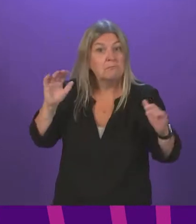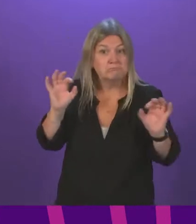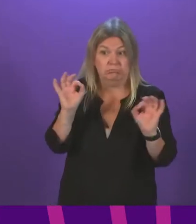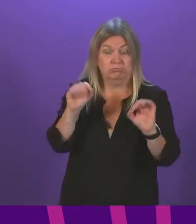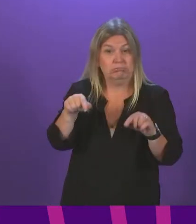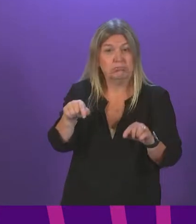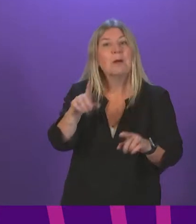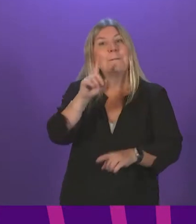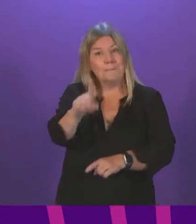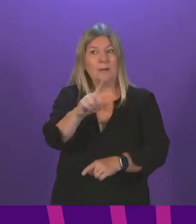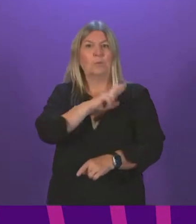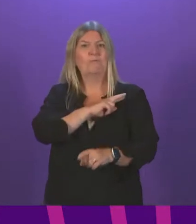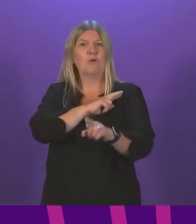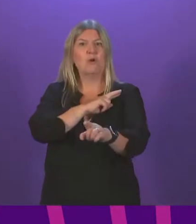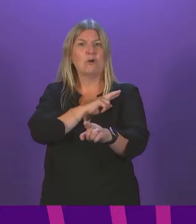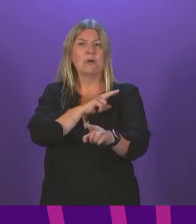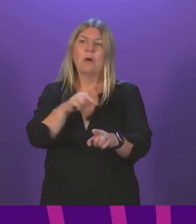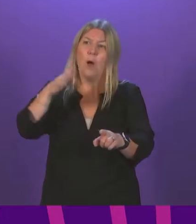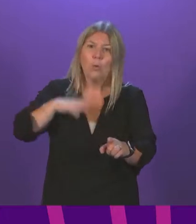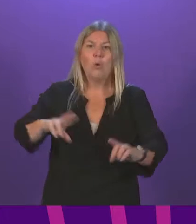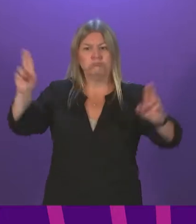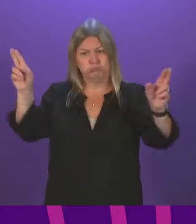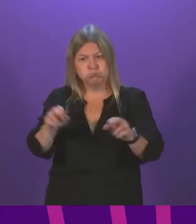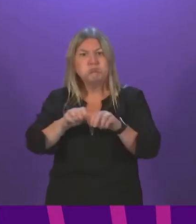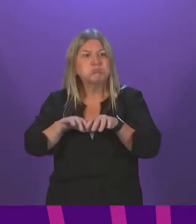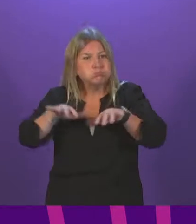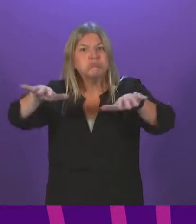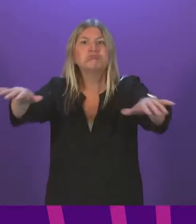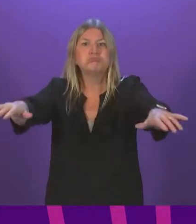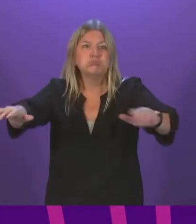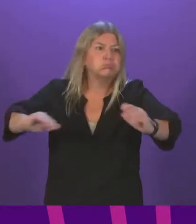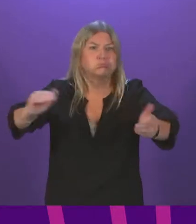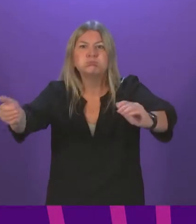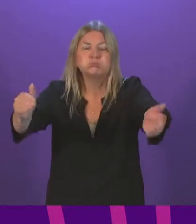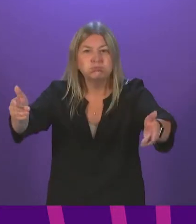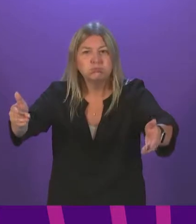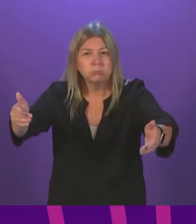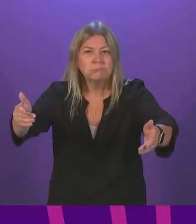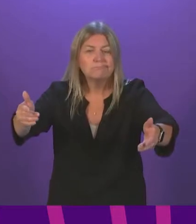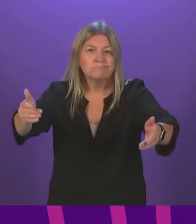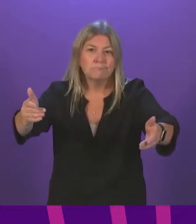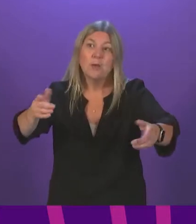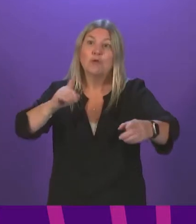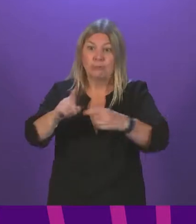But the purpose of this is to try to reduce transmission by maximising the level of protection that's in place within the